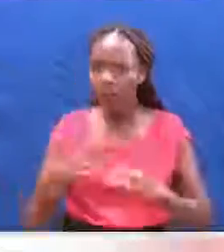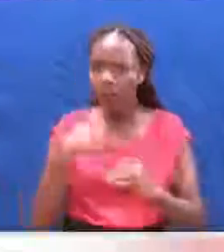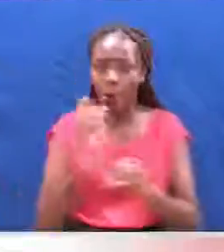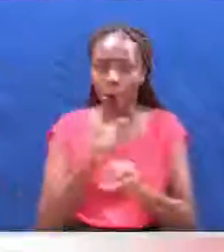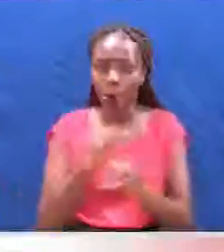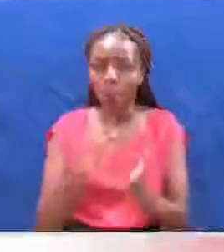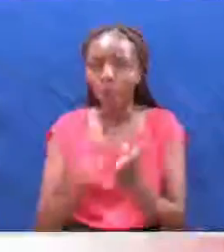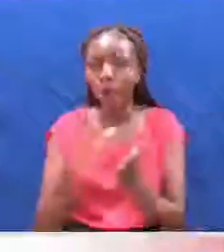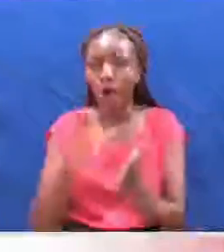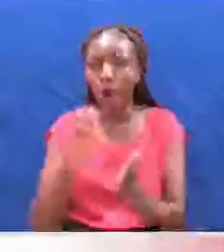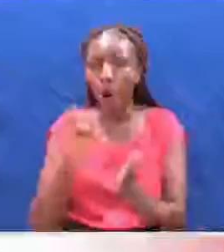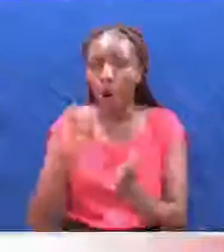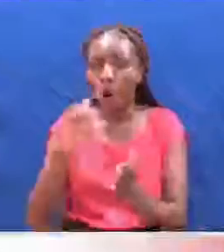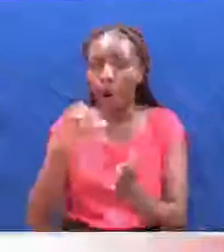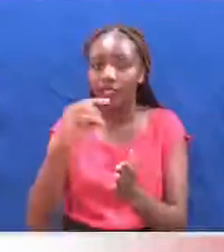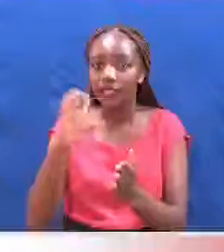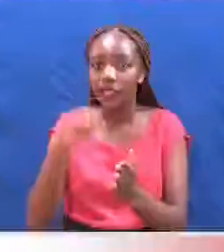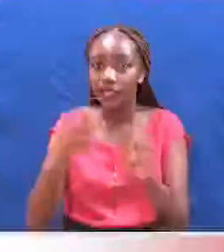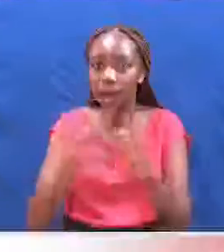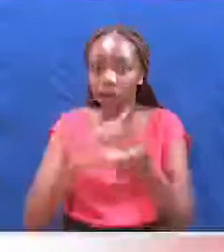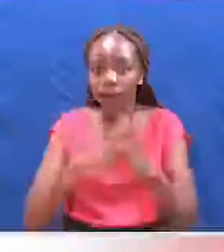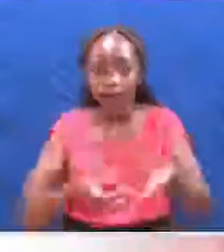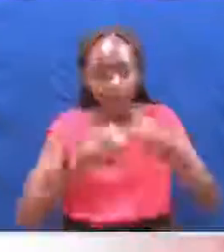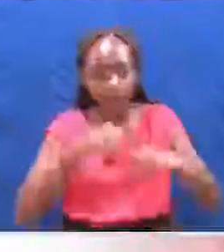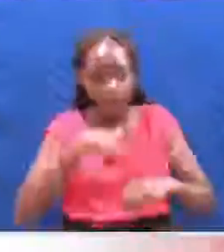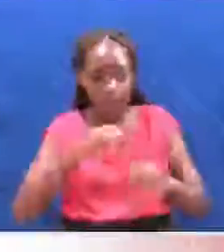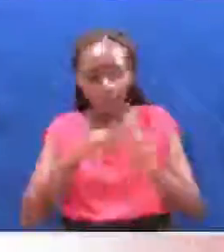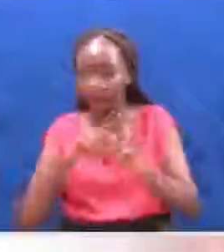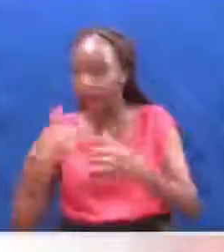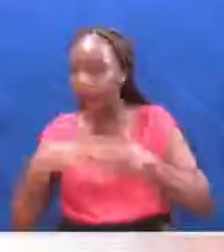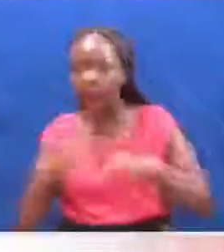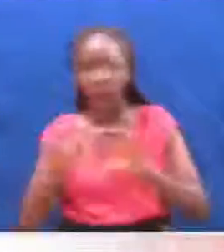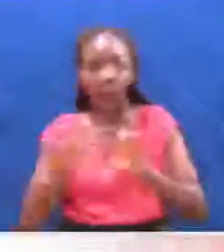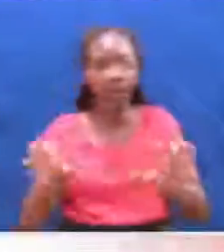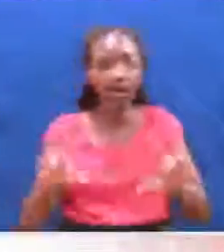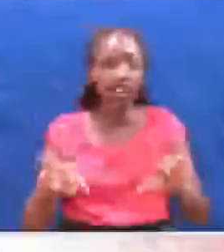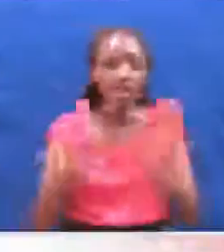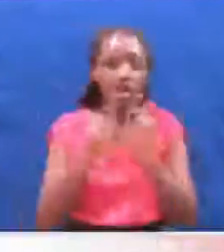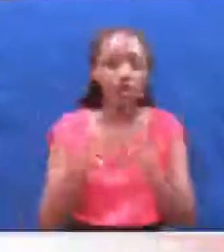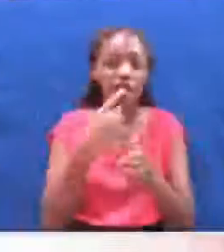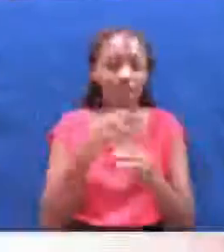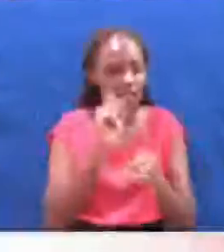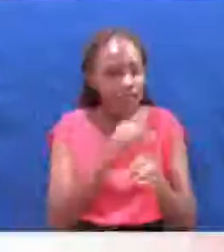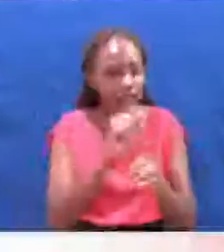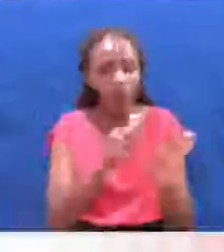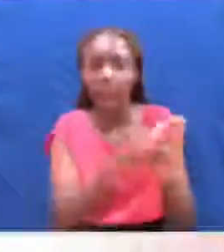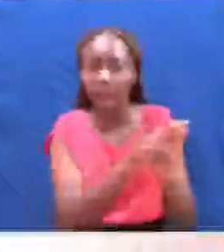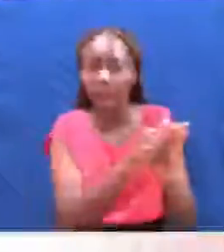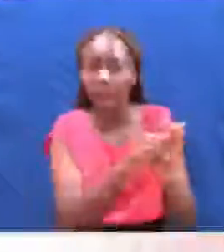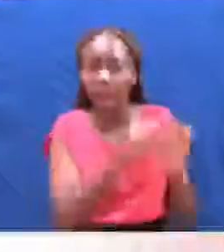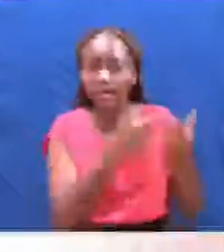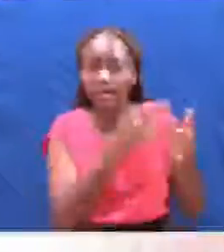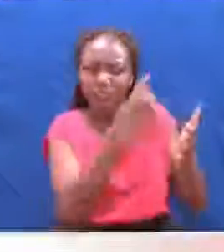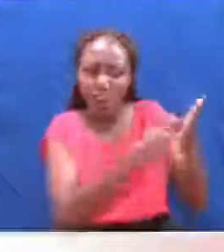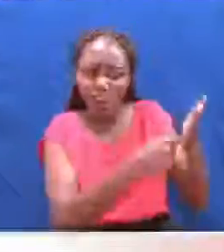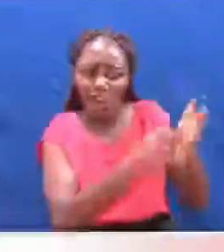more silage and offering it to us or to other players in the market who say, I have planted maize, the maize price is this year